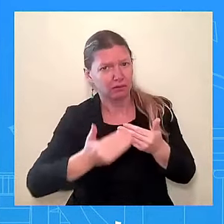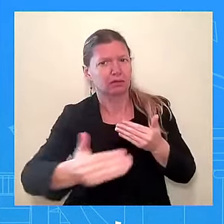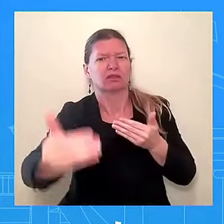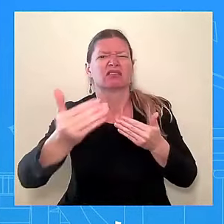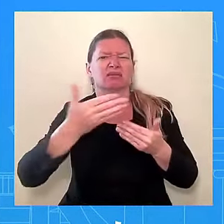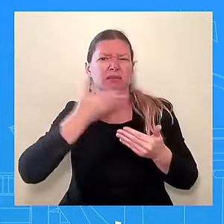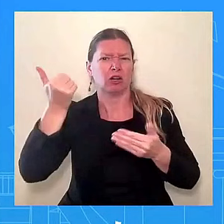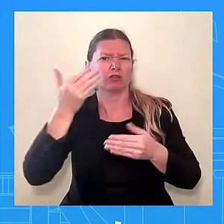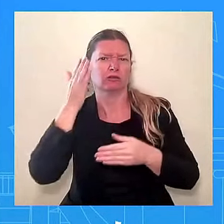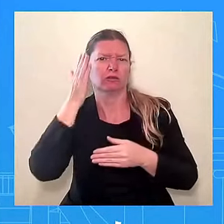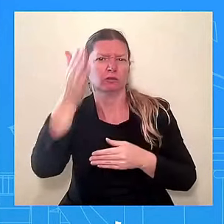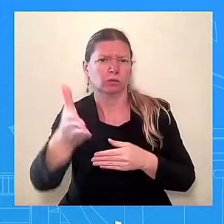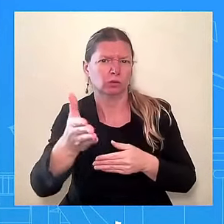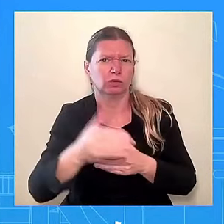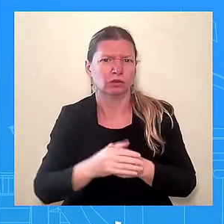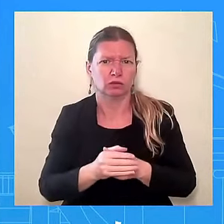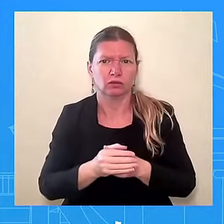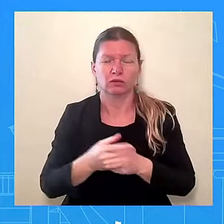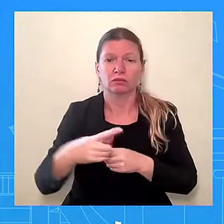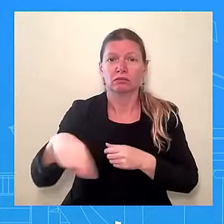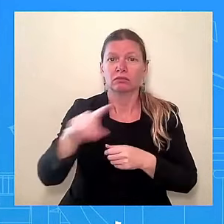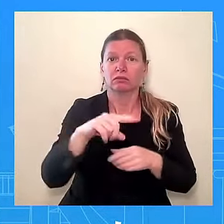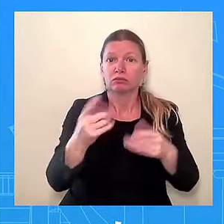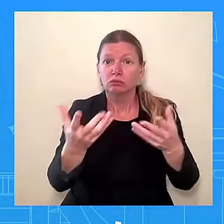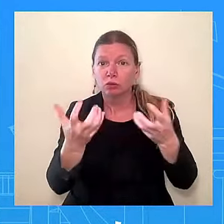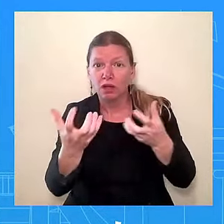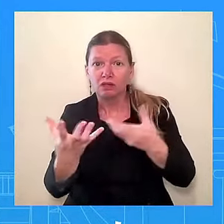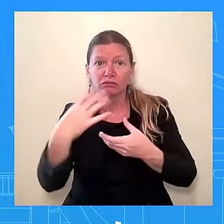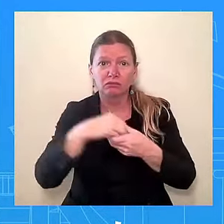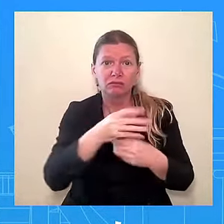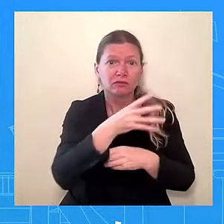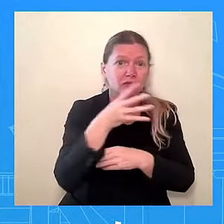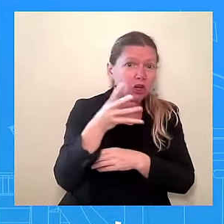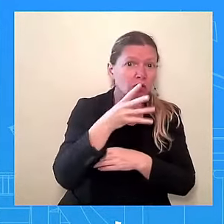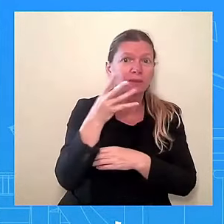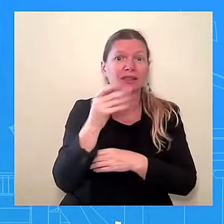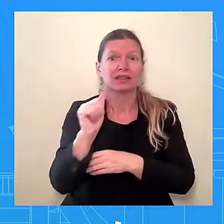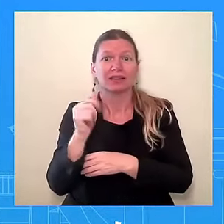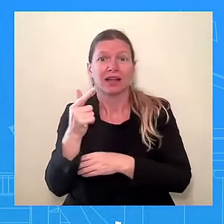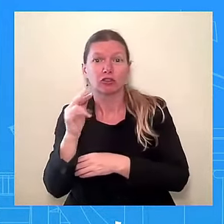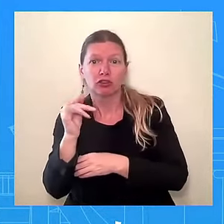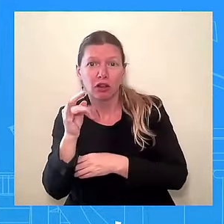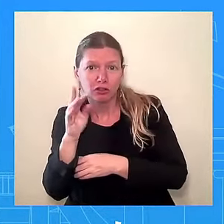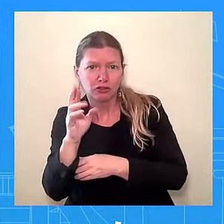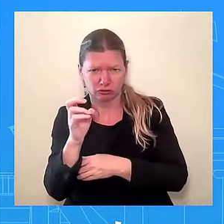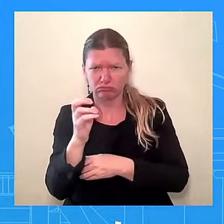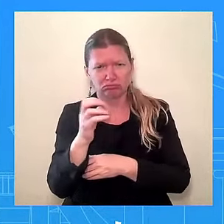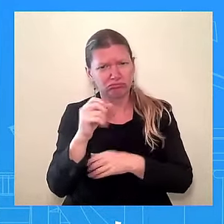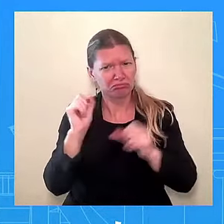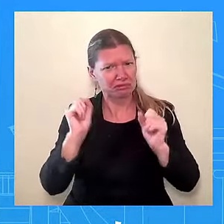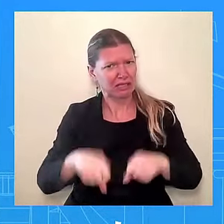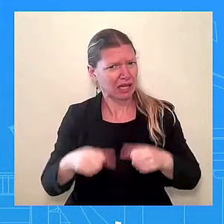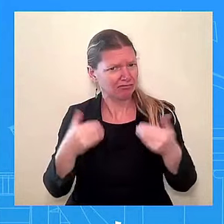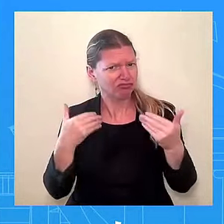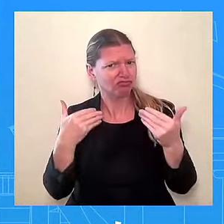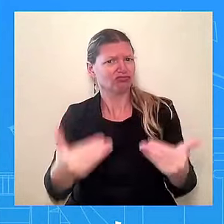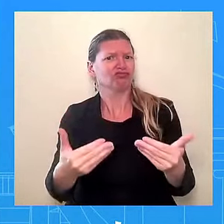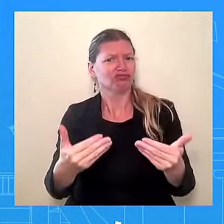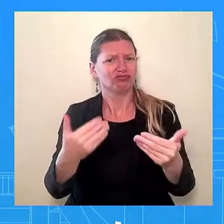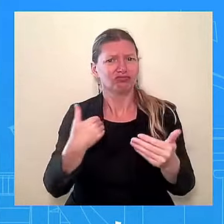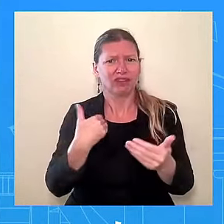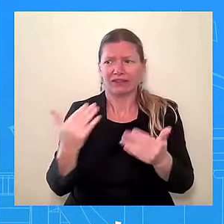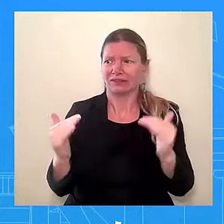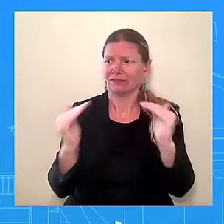to do so, and that all of America's communities, regardless of how rural or remote they may be, are getting the investments they need to thrive.